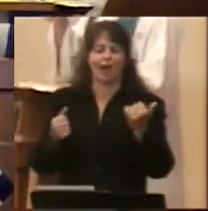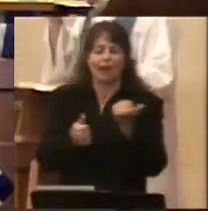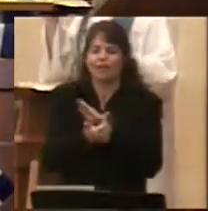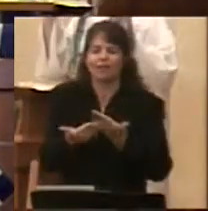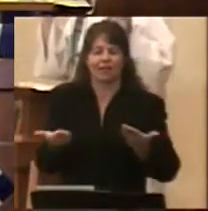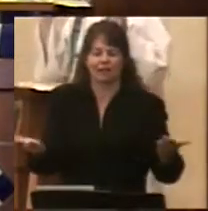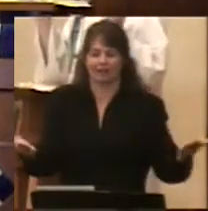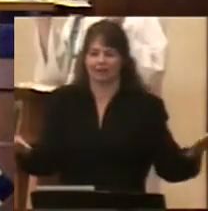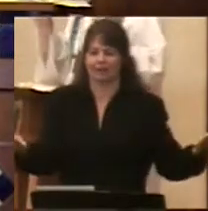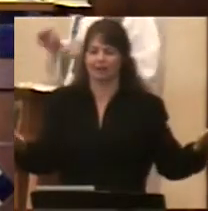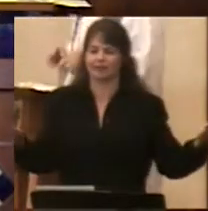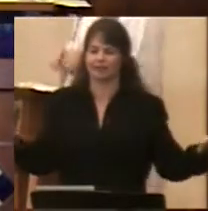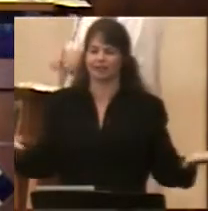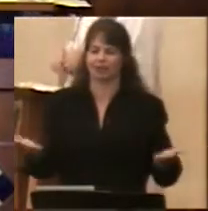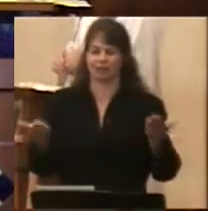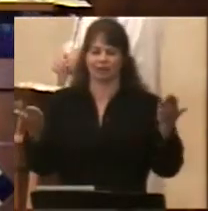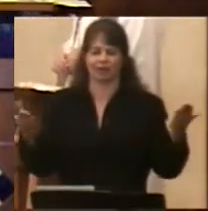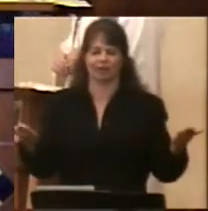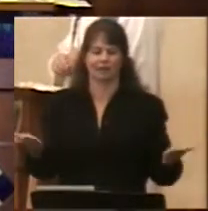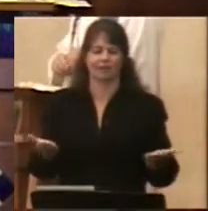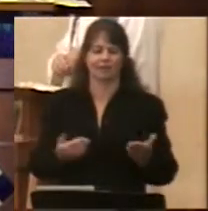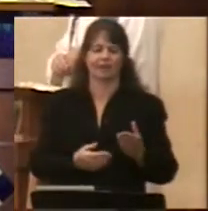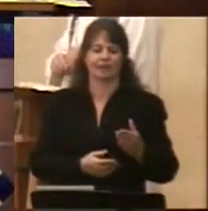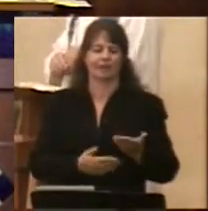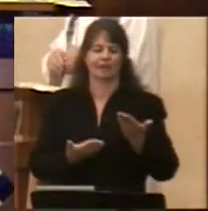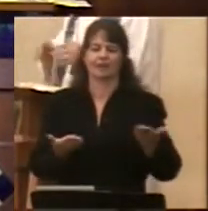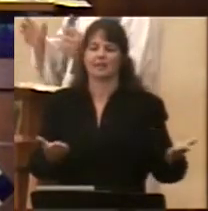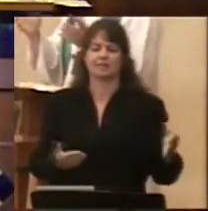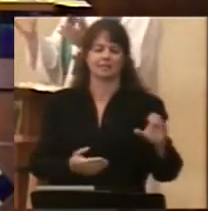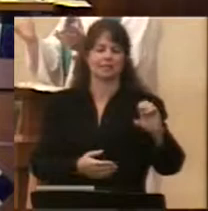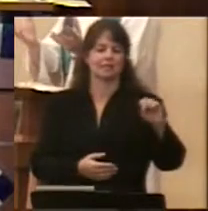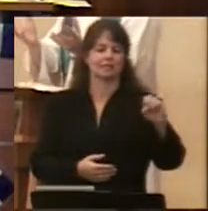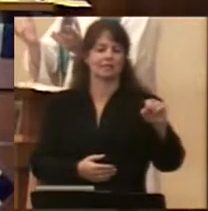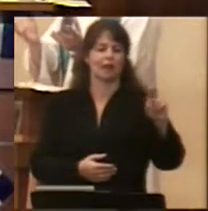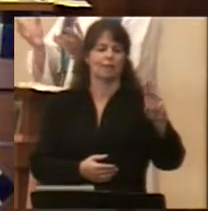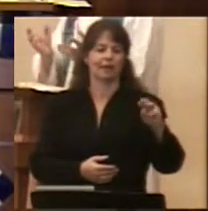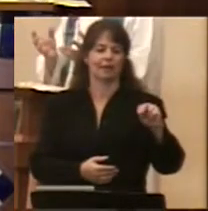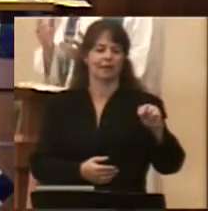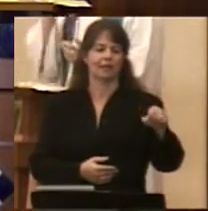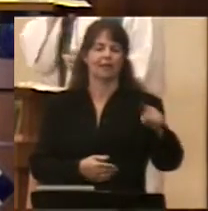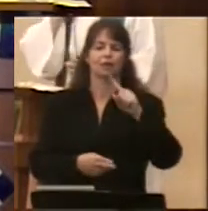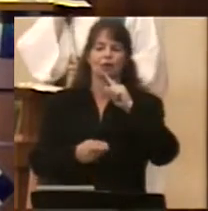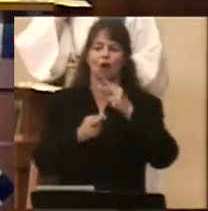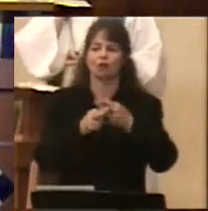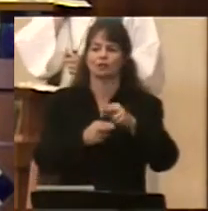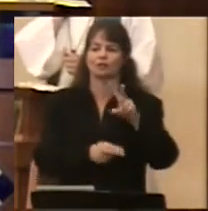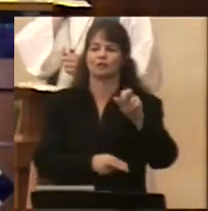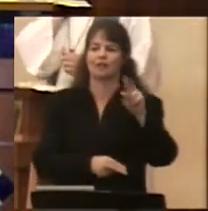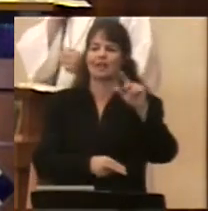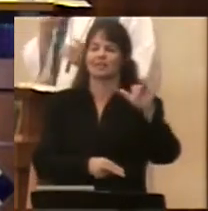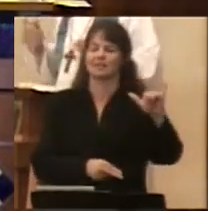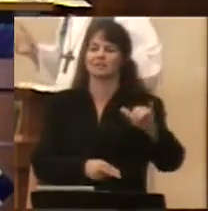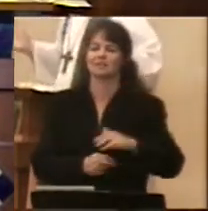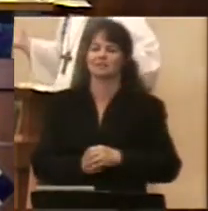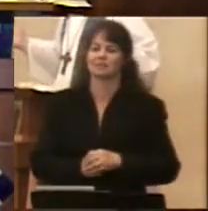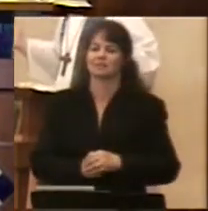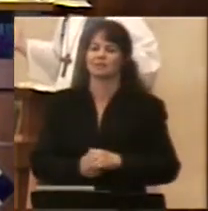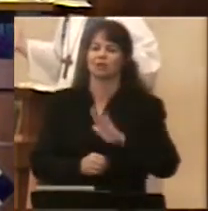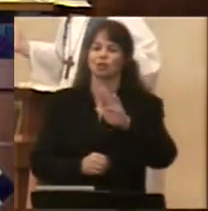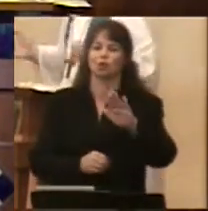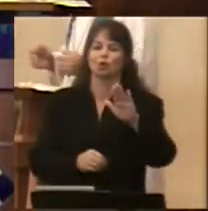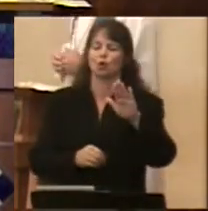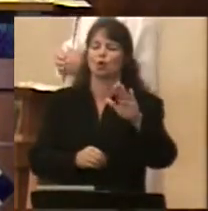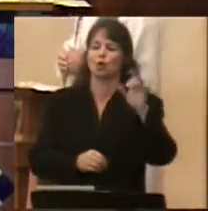these things that Solomon calls vanities, whether they are the works of your hand, your wisdom, perhaps your